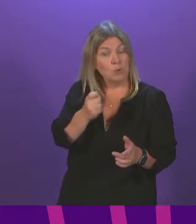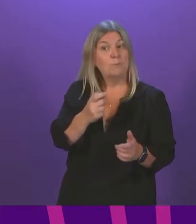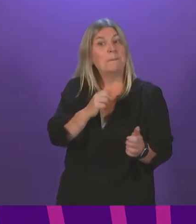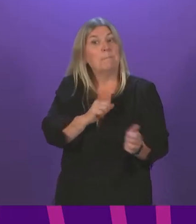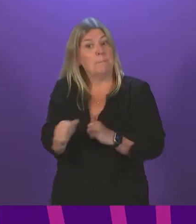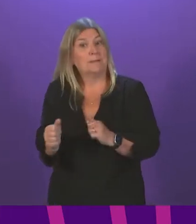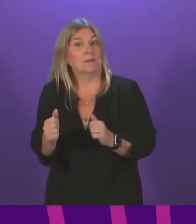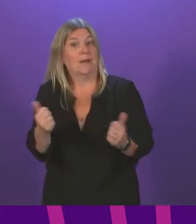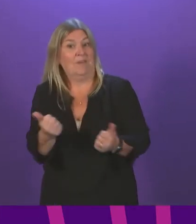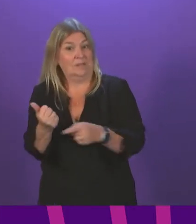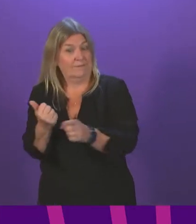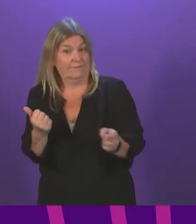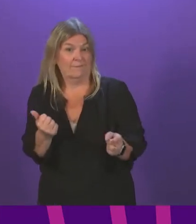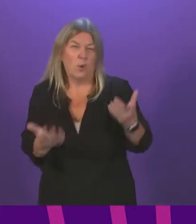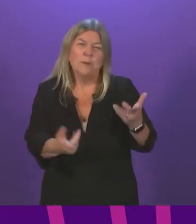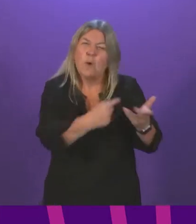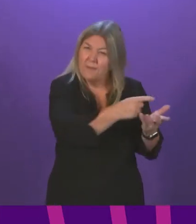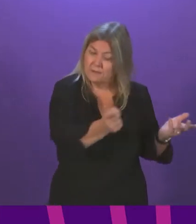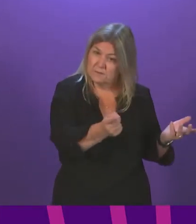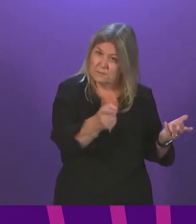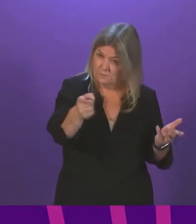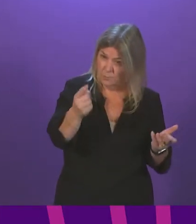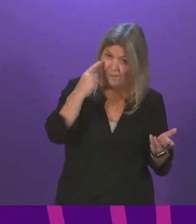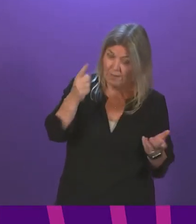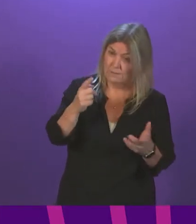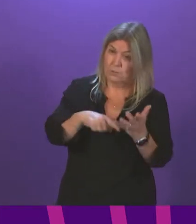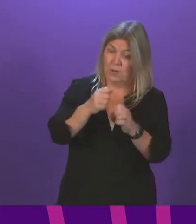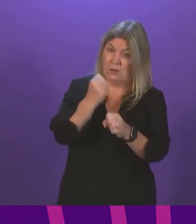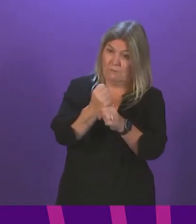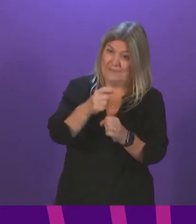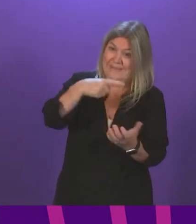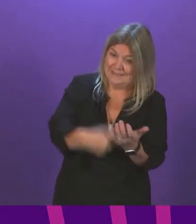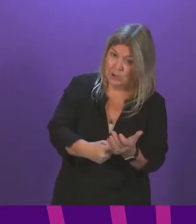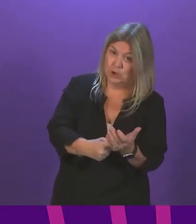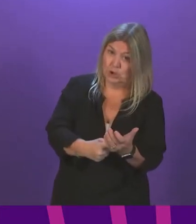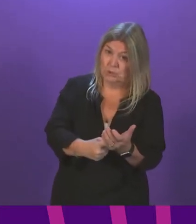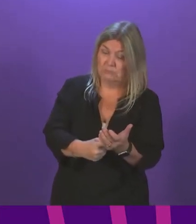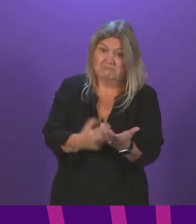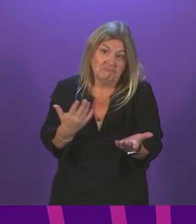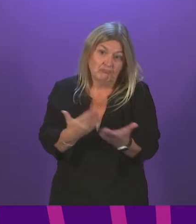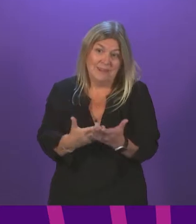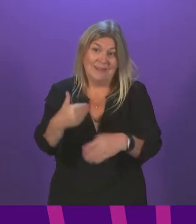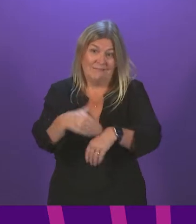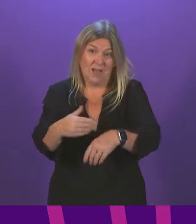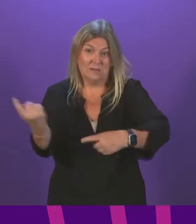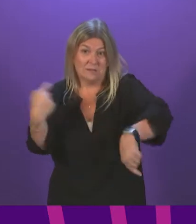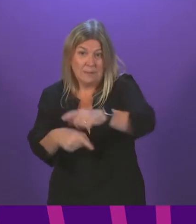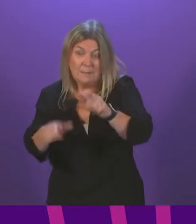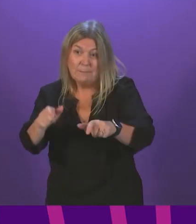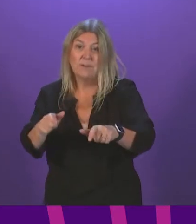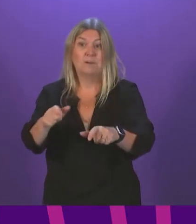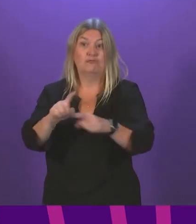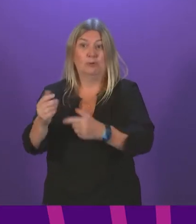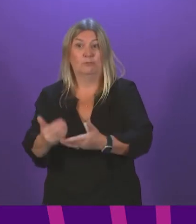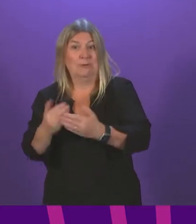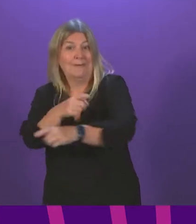vaccines. What impact does the Cabinet Secretary think the UK Government's decision could have on our ability to protect people against further mutations of